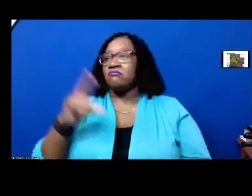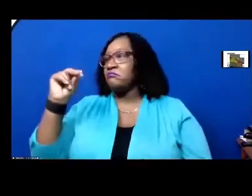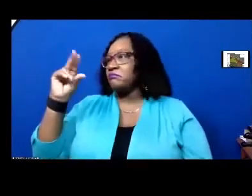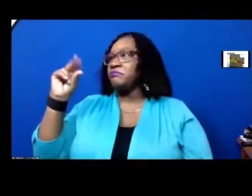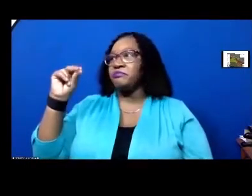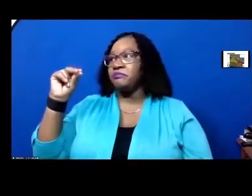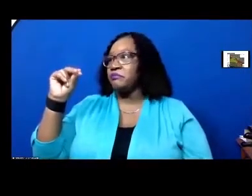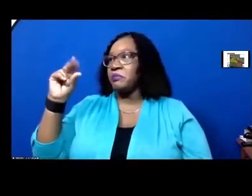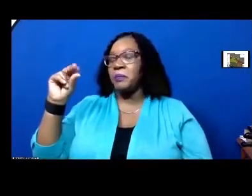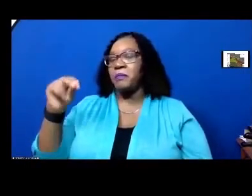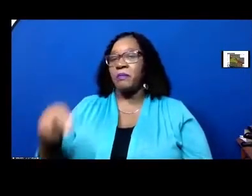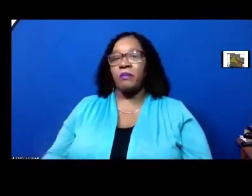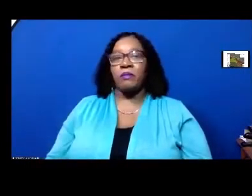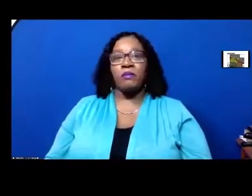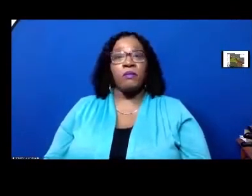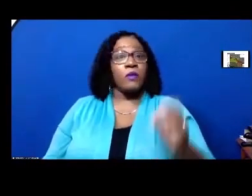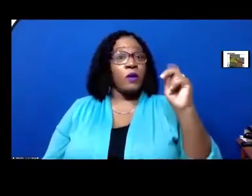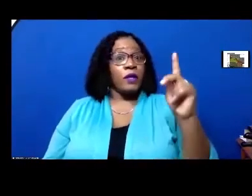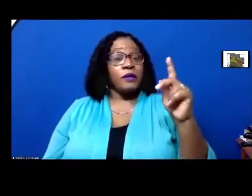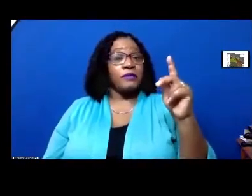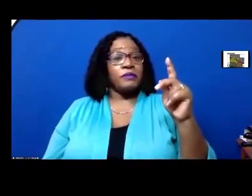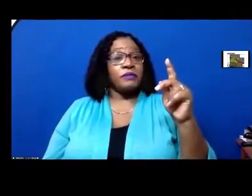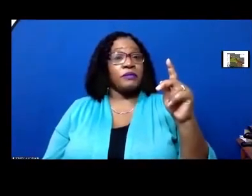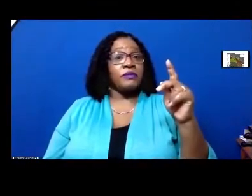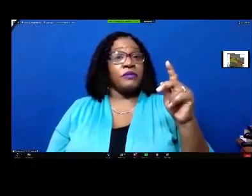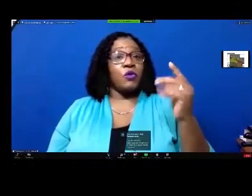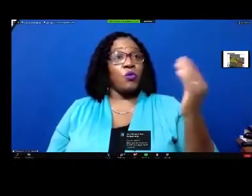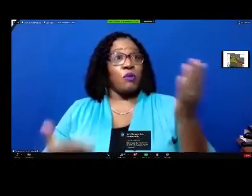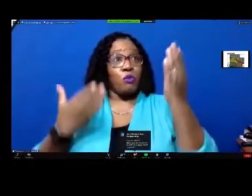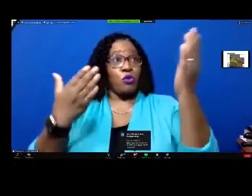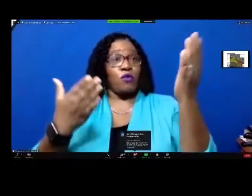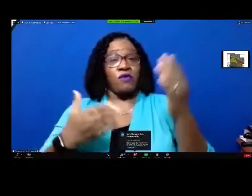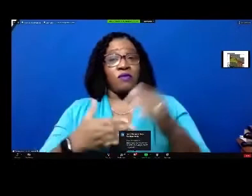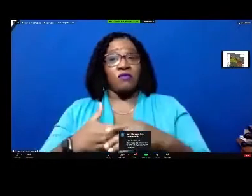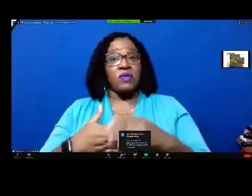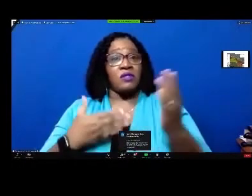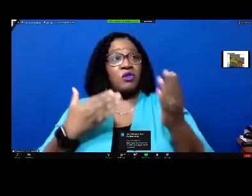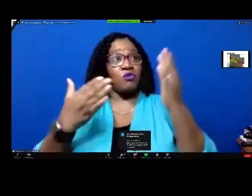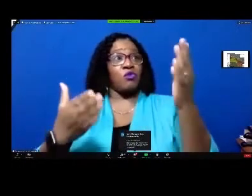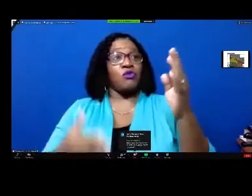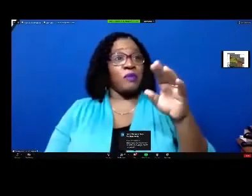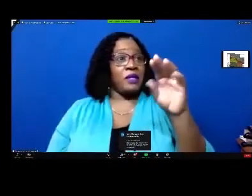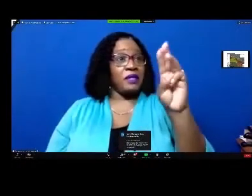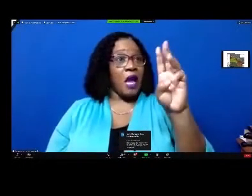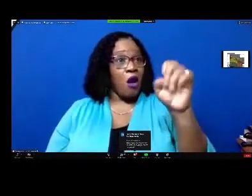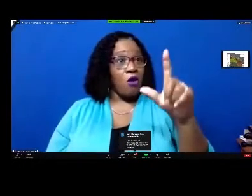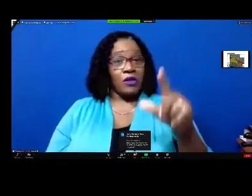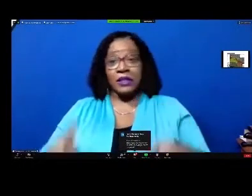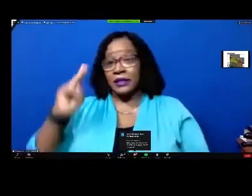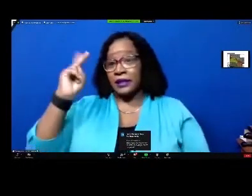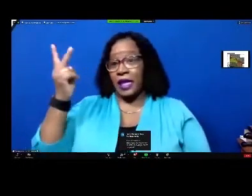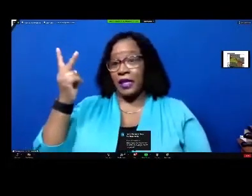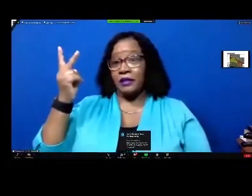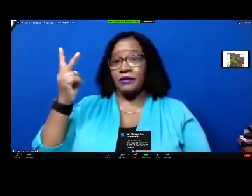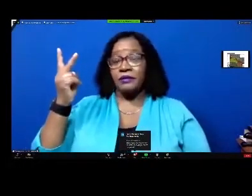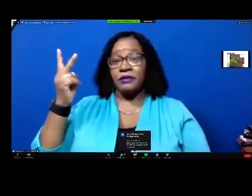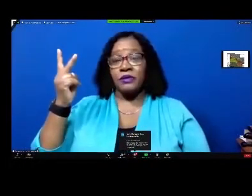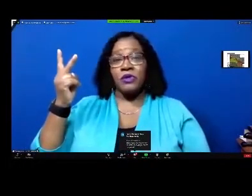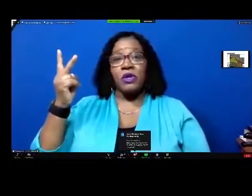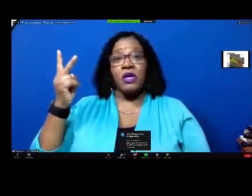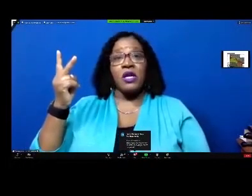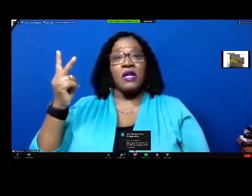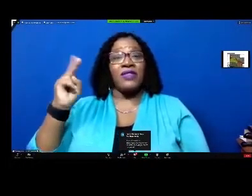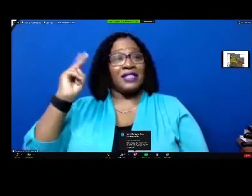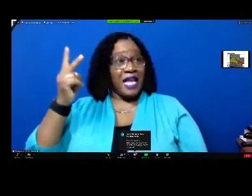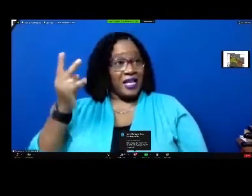all right we'll move mr mayor i'm moving by mr mcdowell is there a second second i'm moving probably